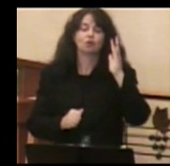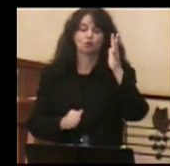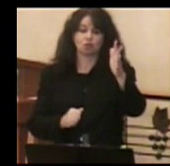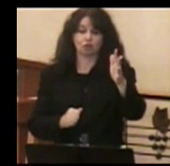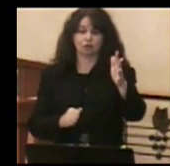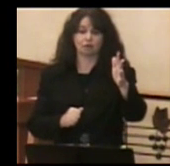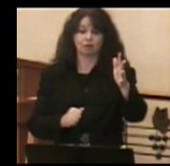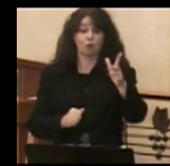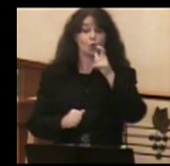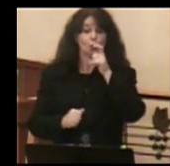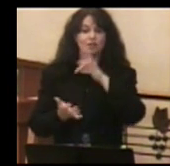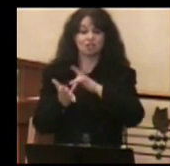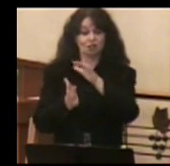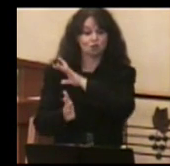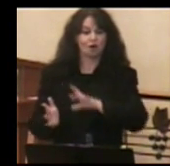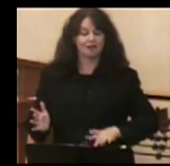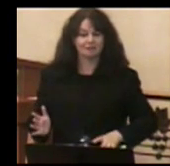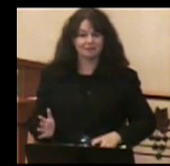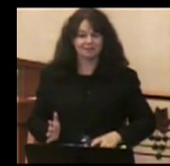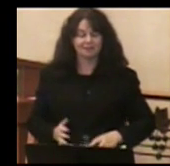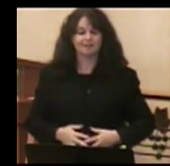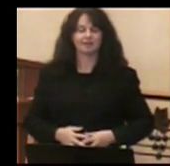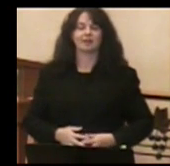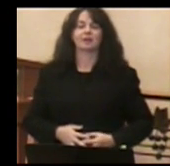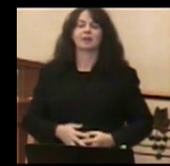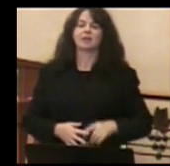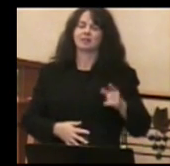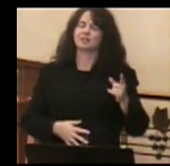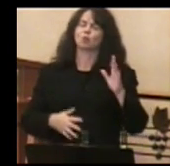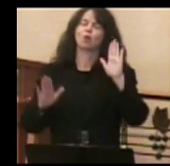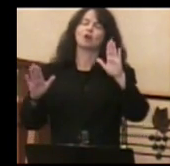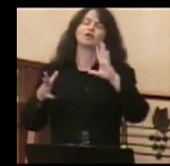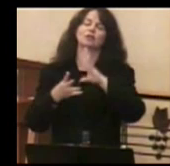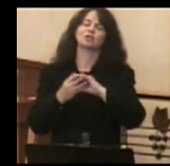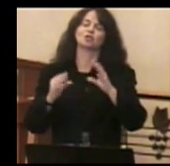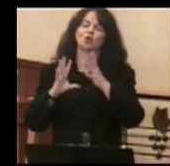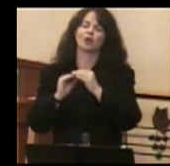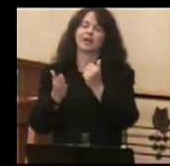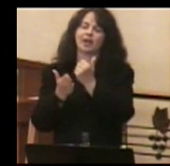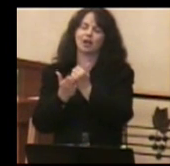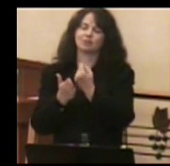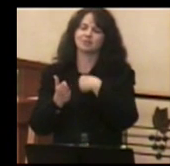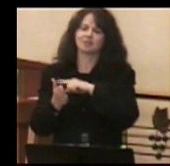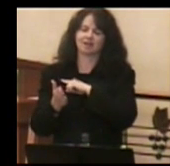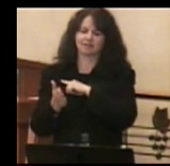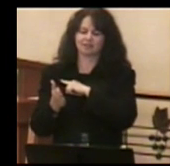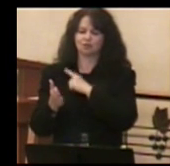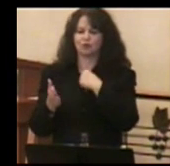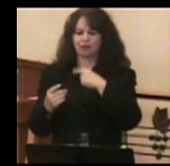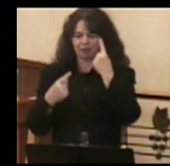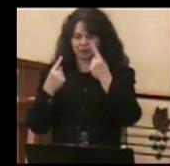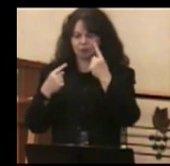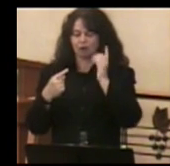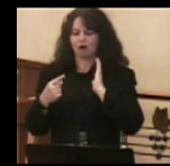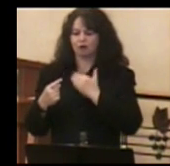This marvelous story continues to invite us into considering our story as well.